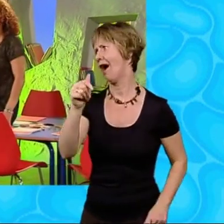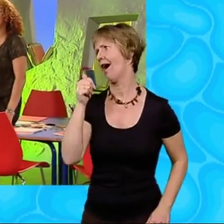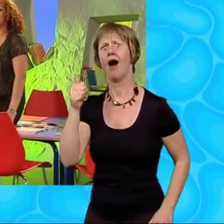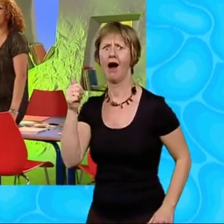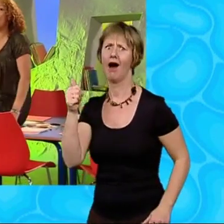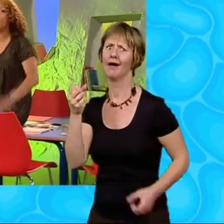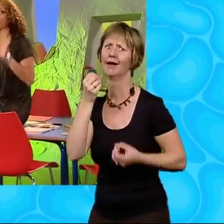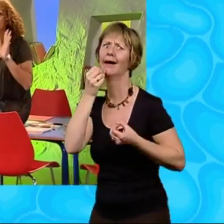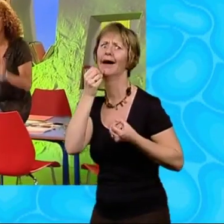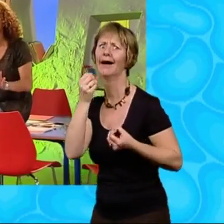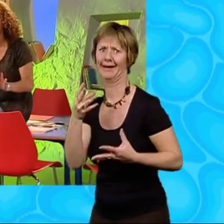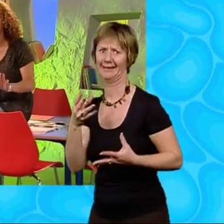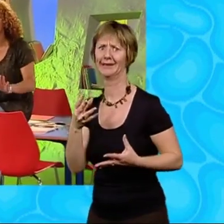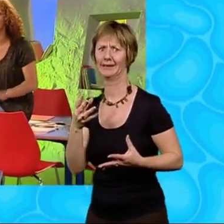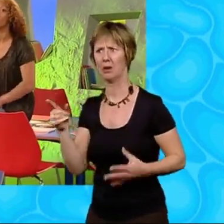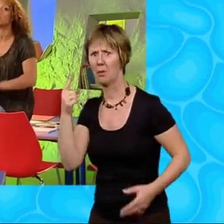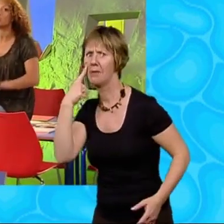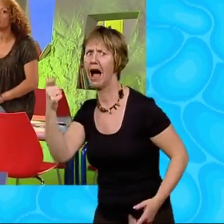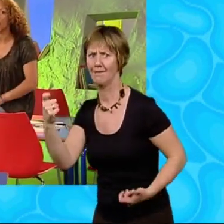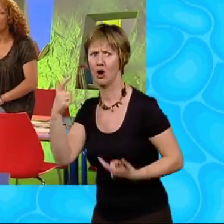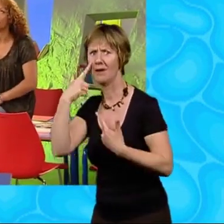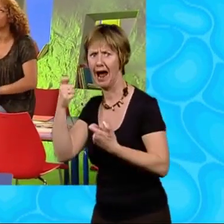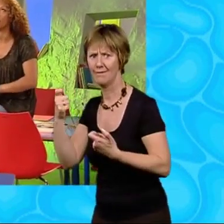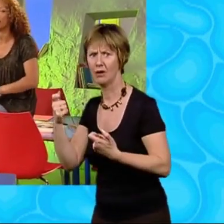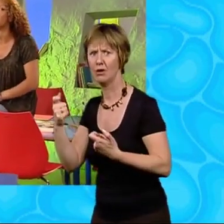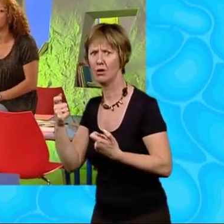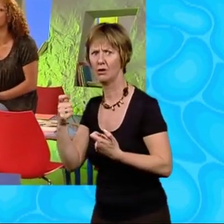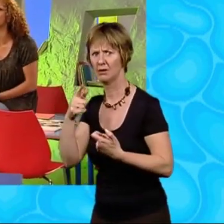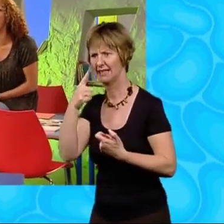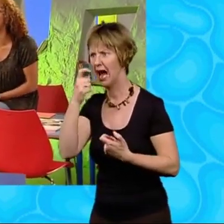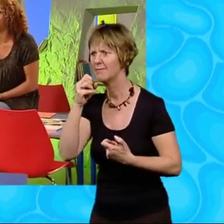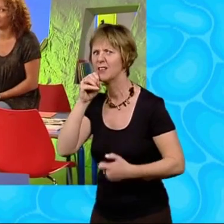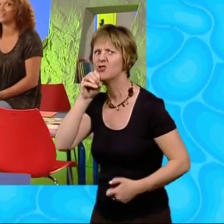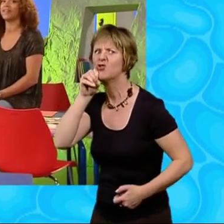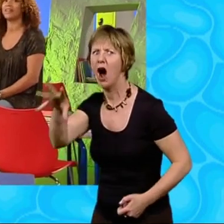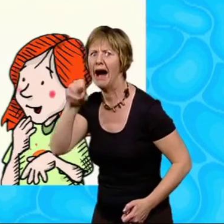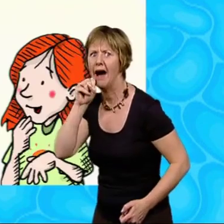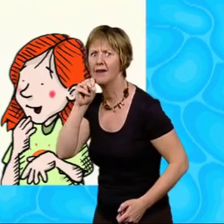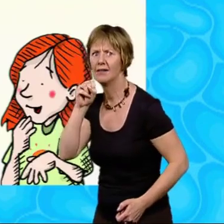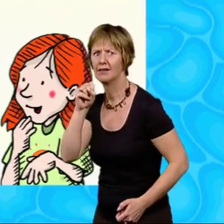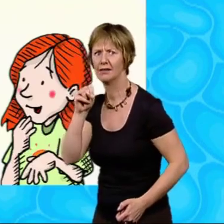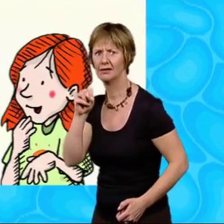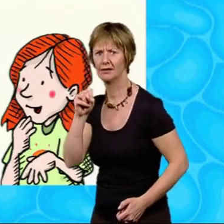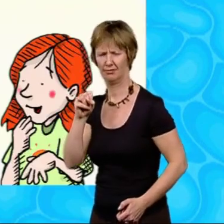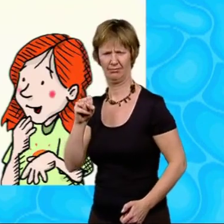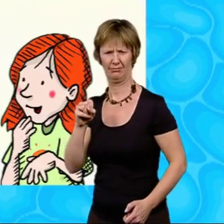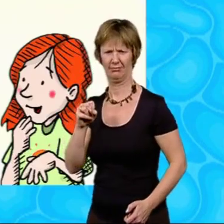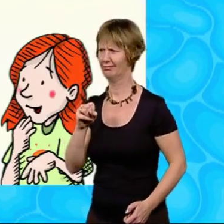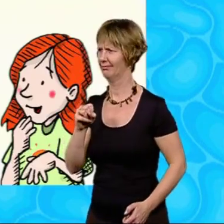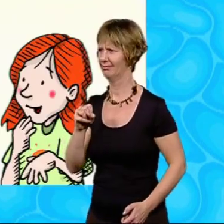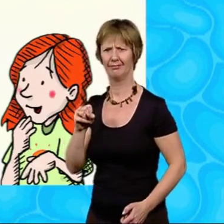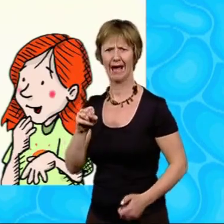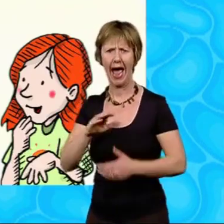replied. But watch out! Sometimes she can be a bit of a dragon. And for some reason,